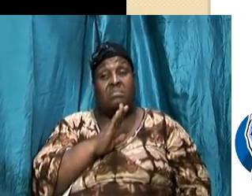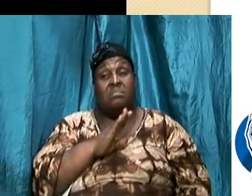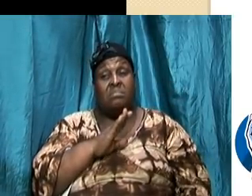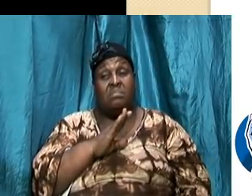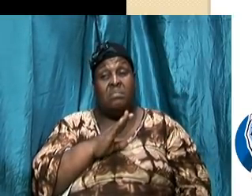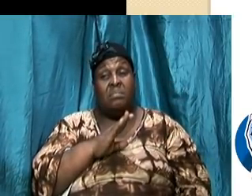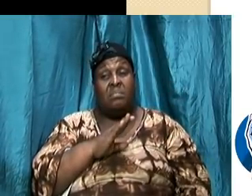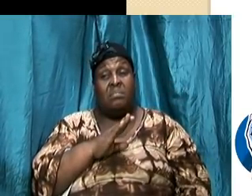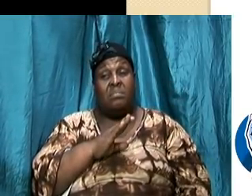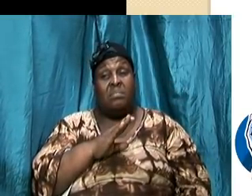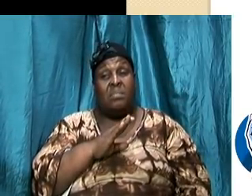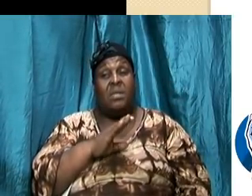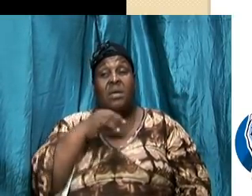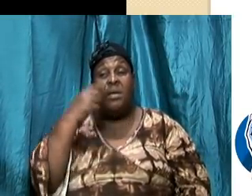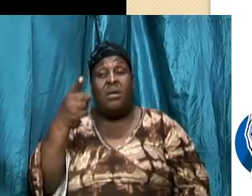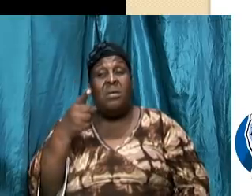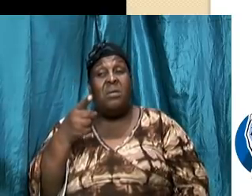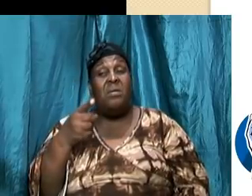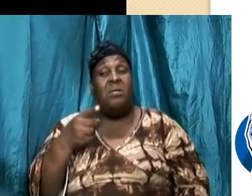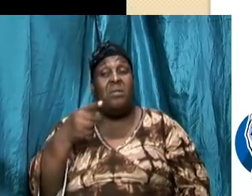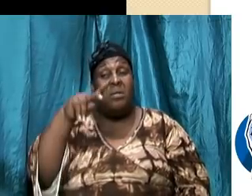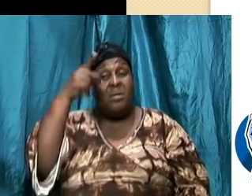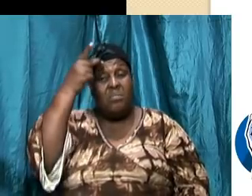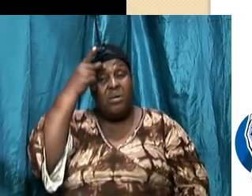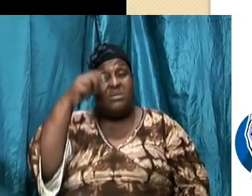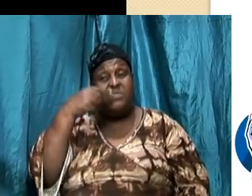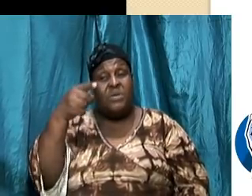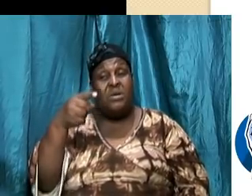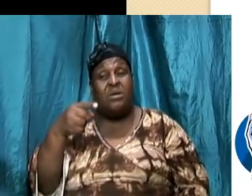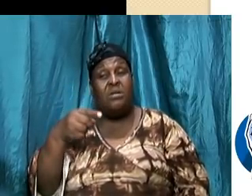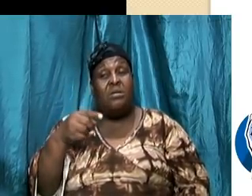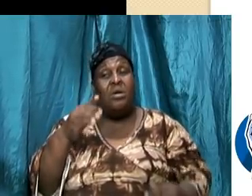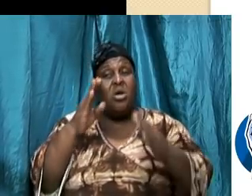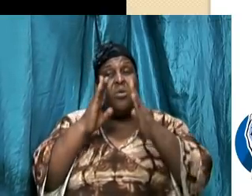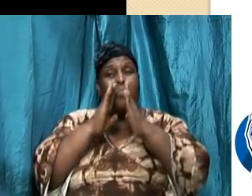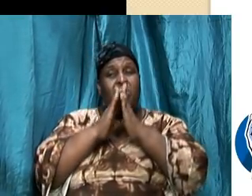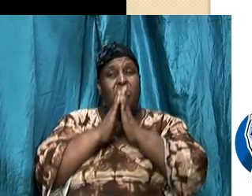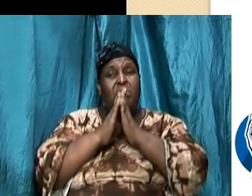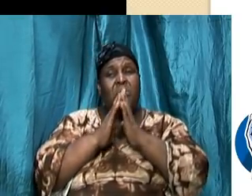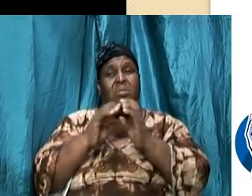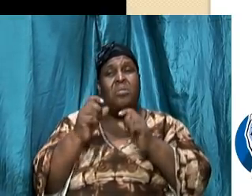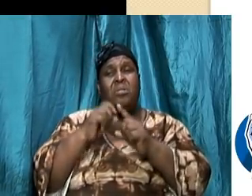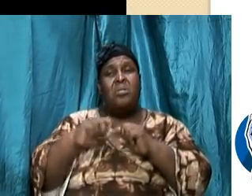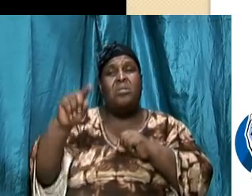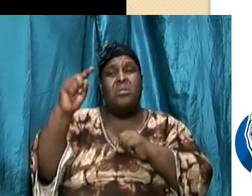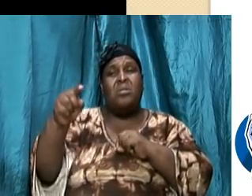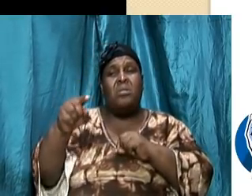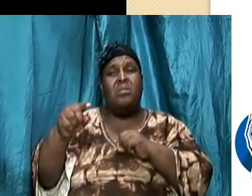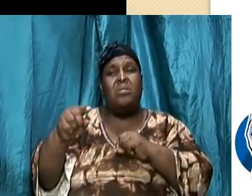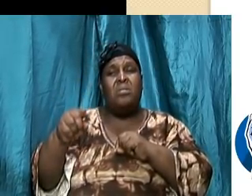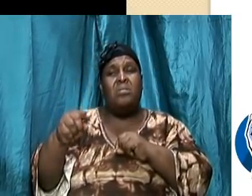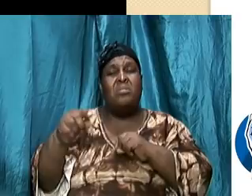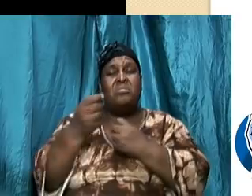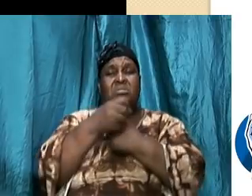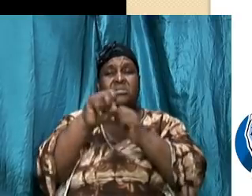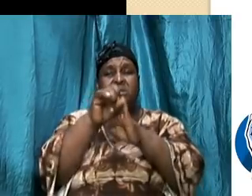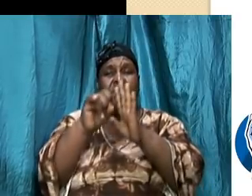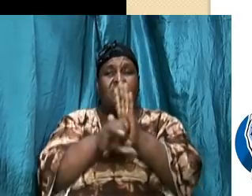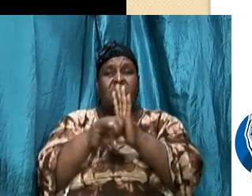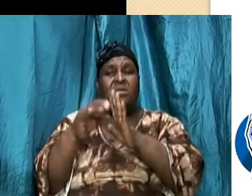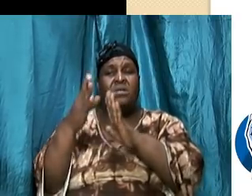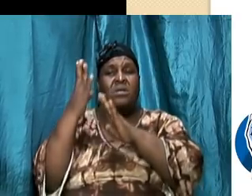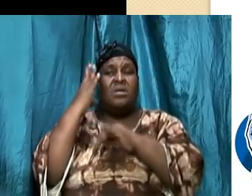so here is no talking to the Colossians in Colossians 1 21 it says prior to your salvation experience you were